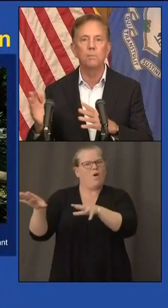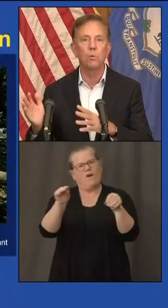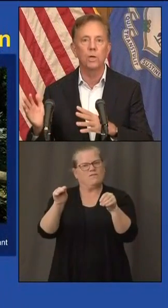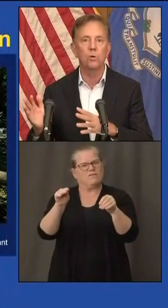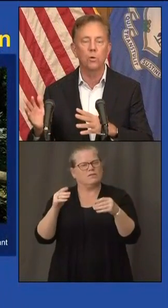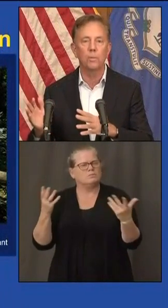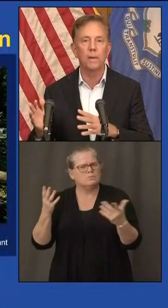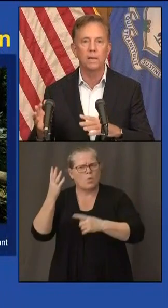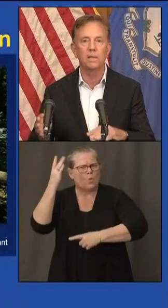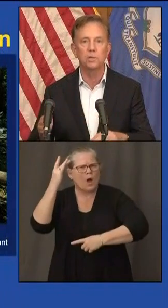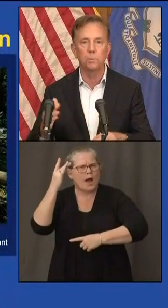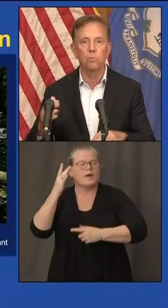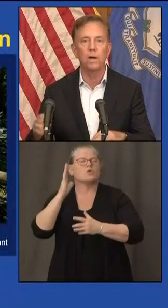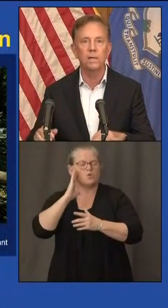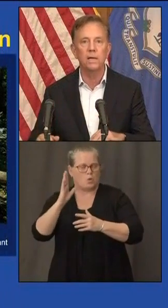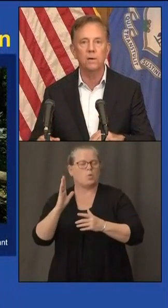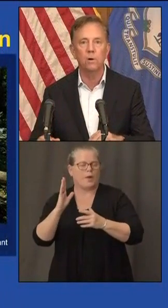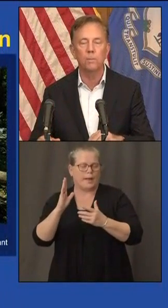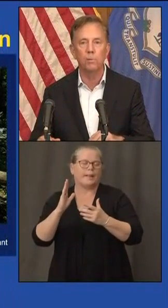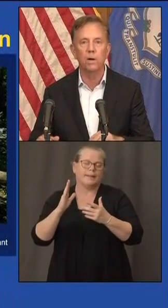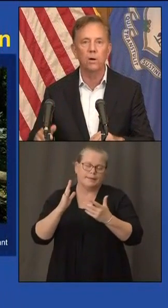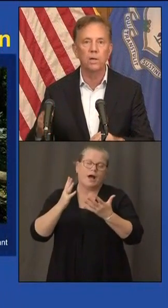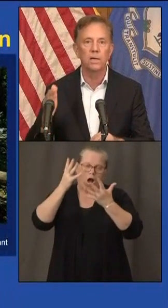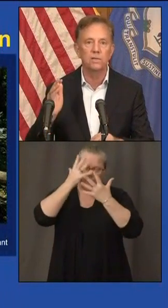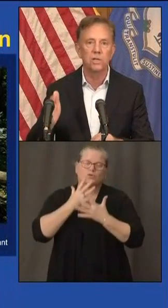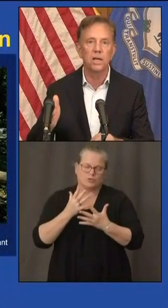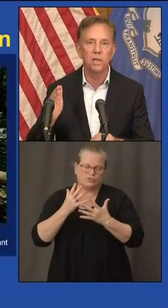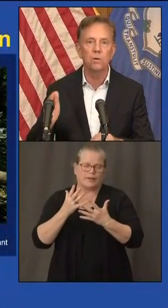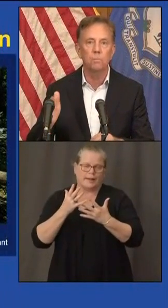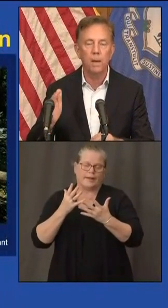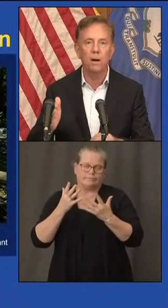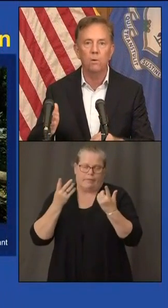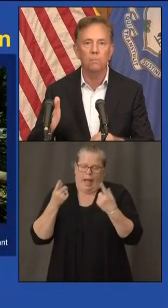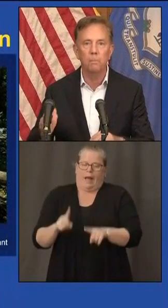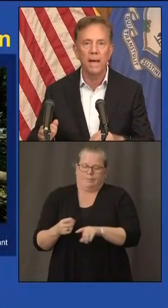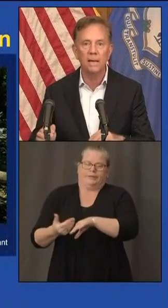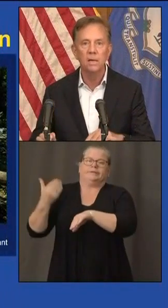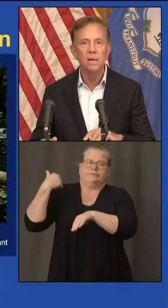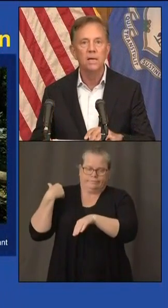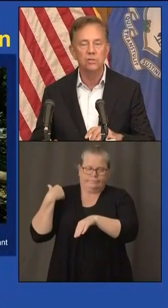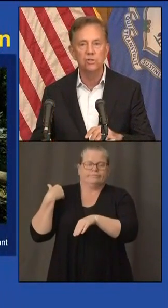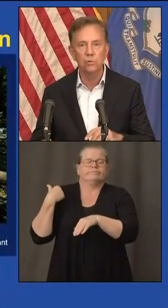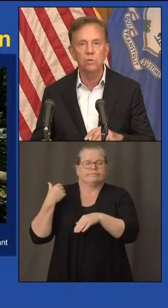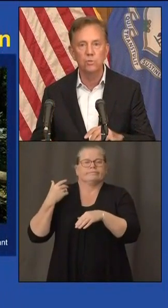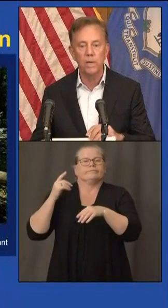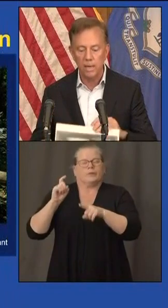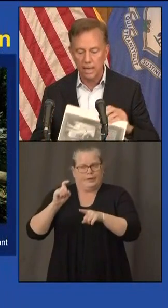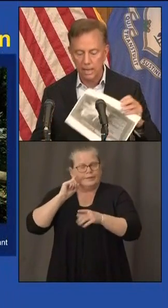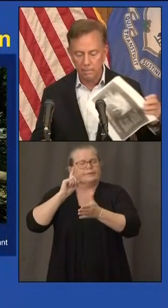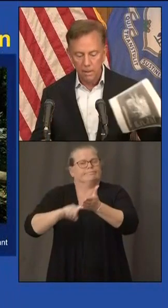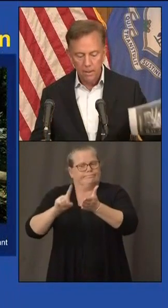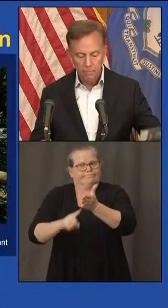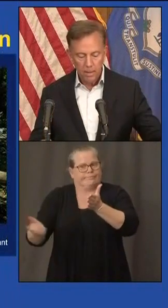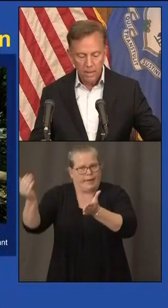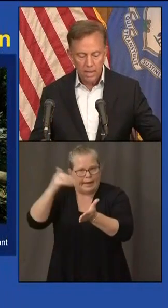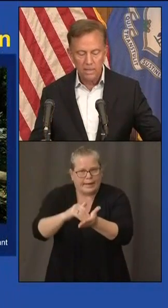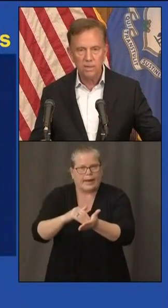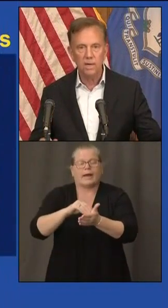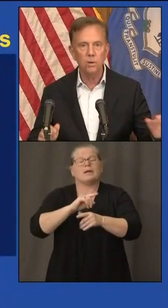uh monday morning quarterback this but right now our priority is getting you power back as soon as we can